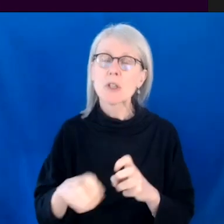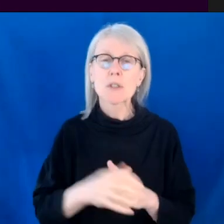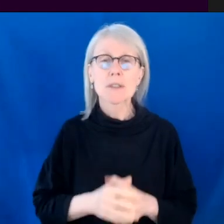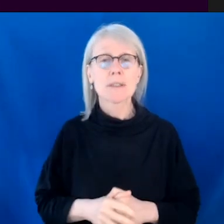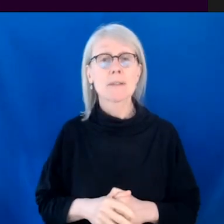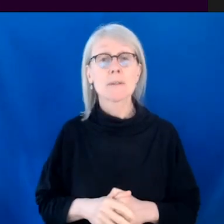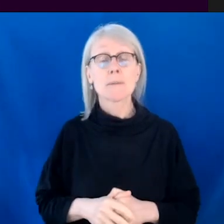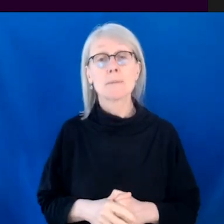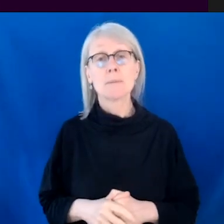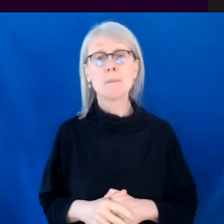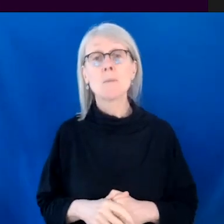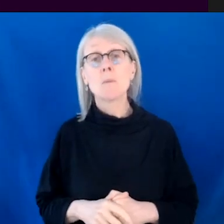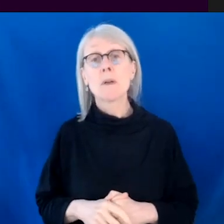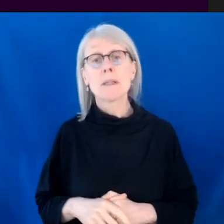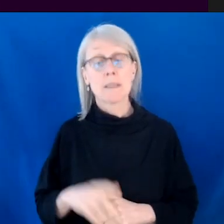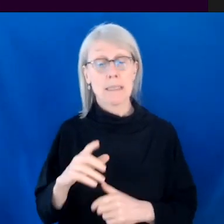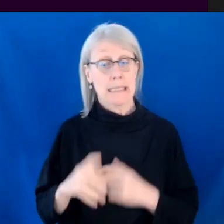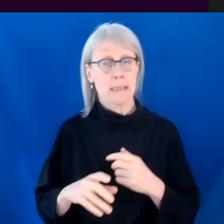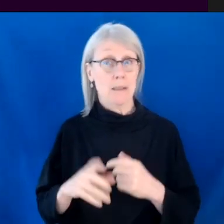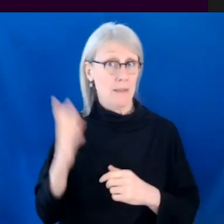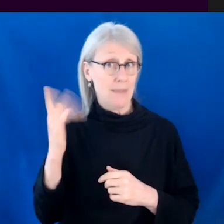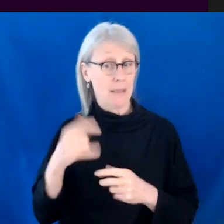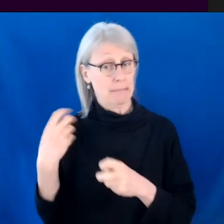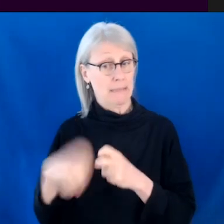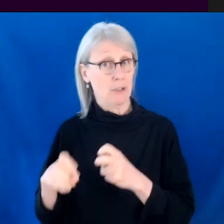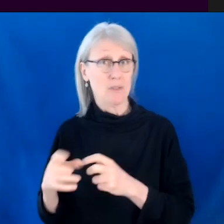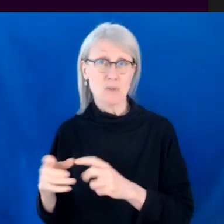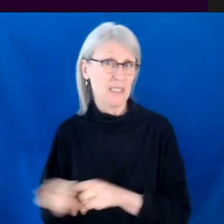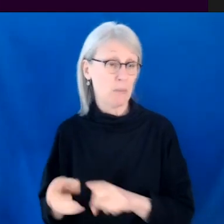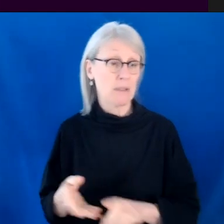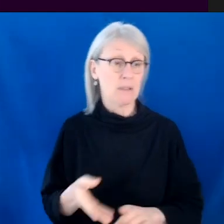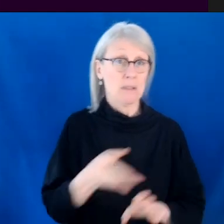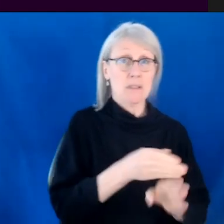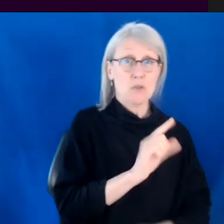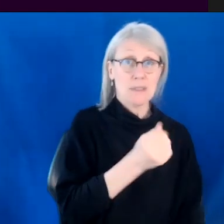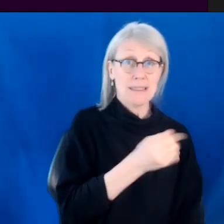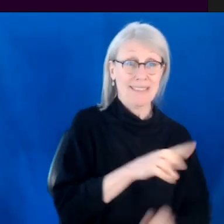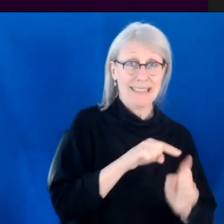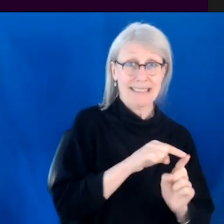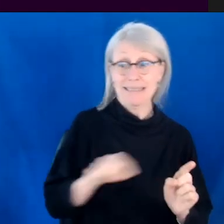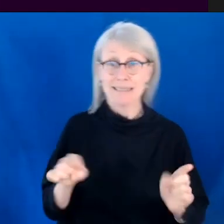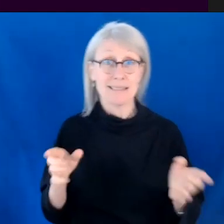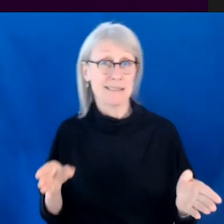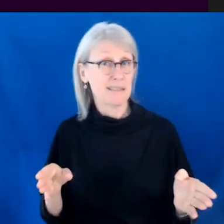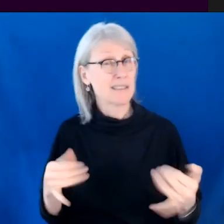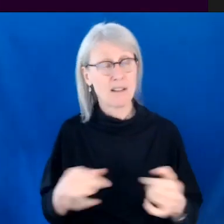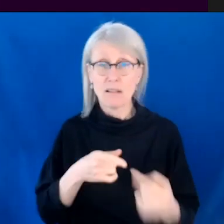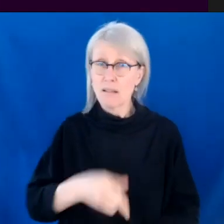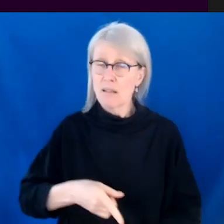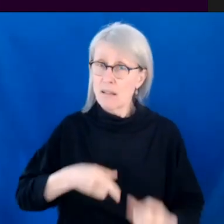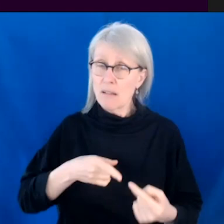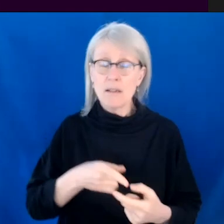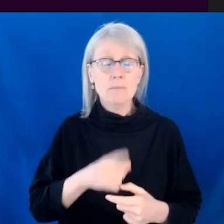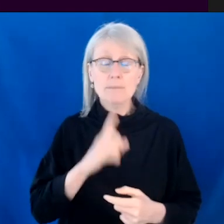um, back in 2017, you know, one of the things I admired so much about our